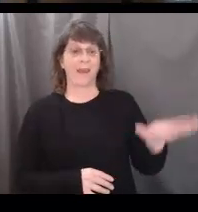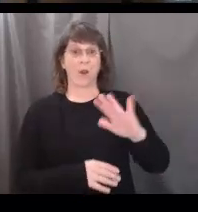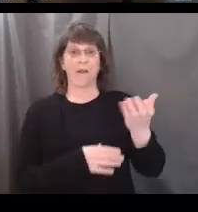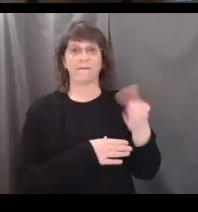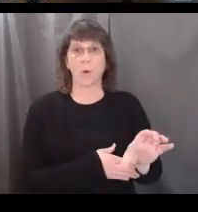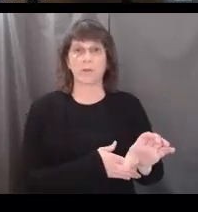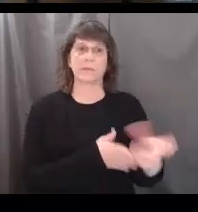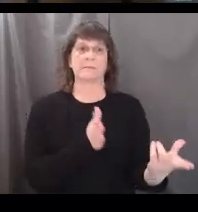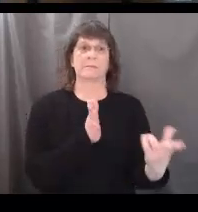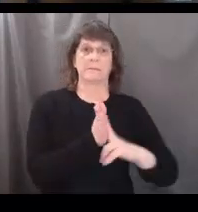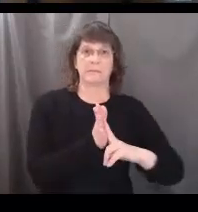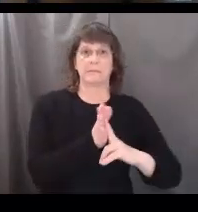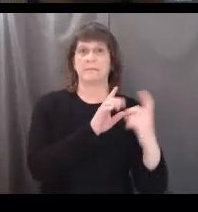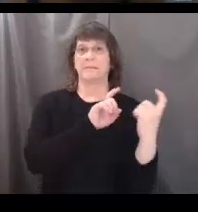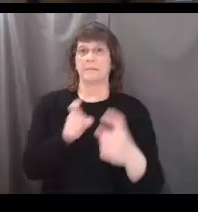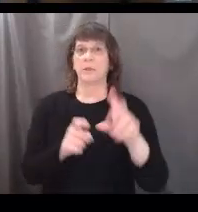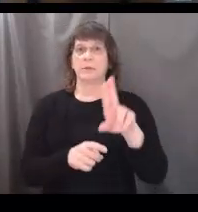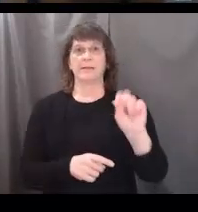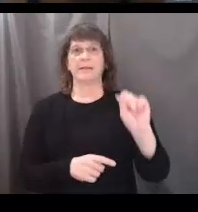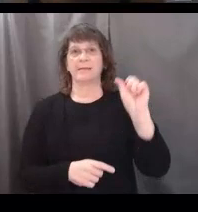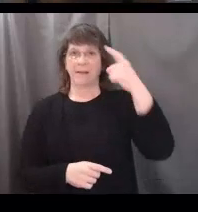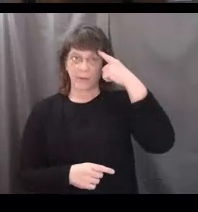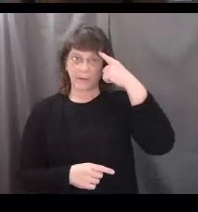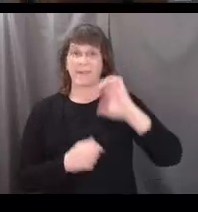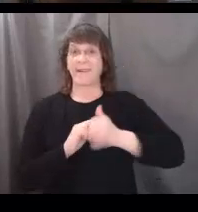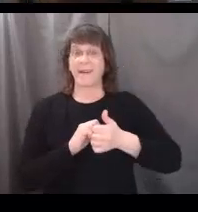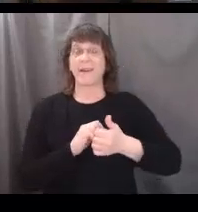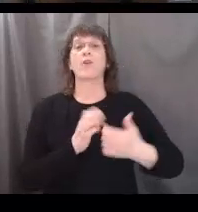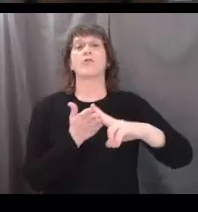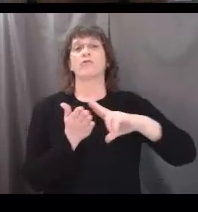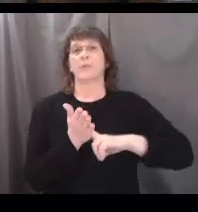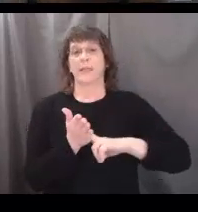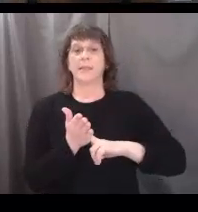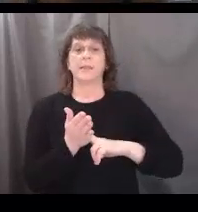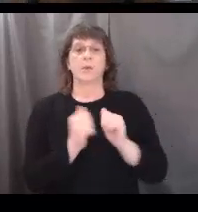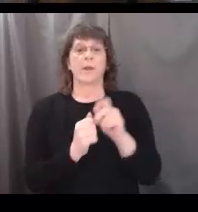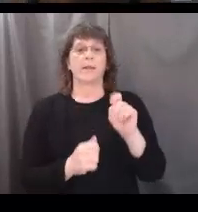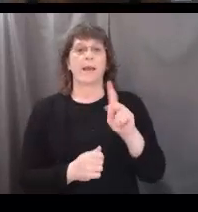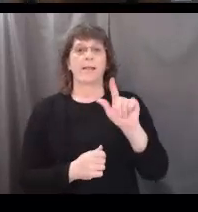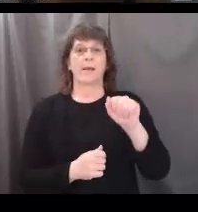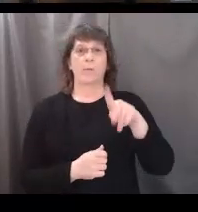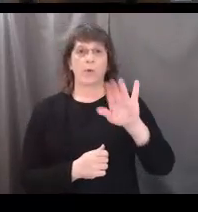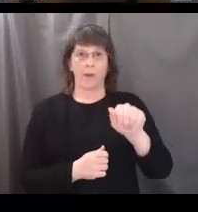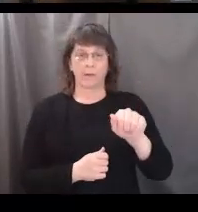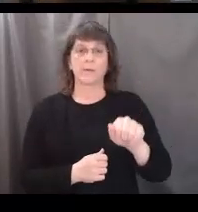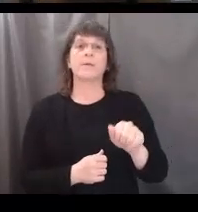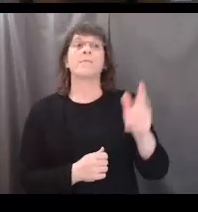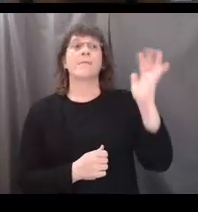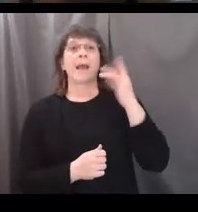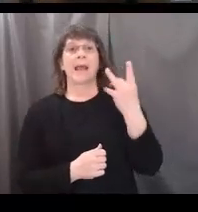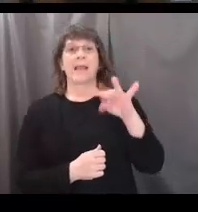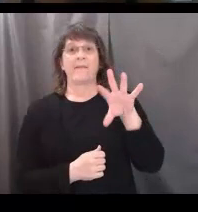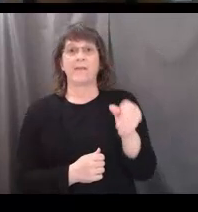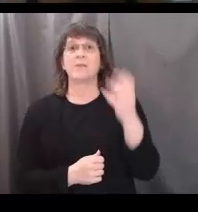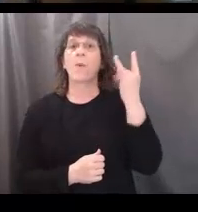forcibly and violently signed over to the United States government under the treaty with the Kalapuya in the 1850s